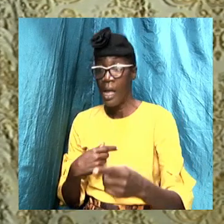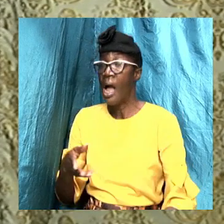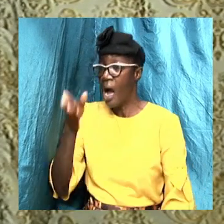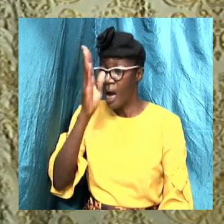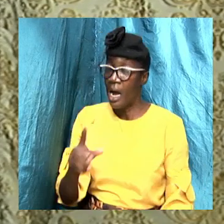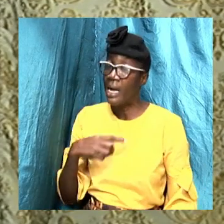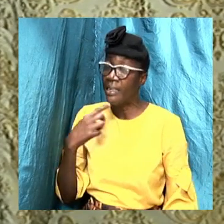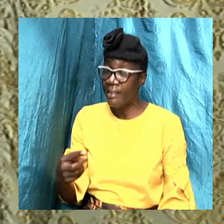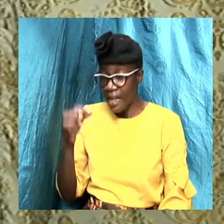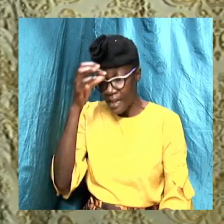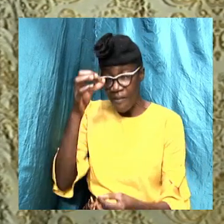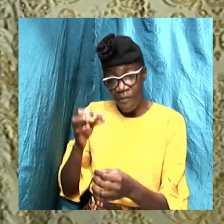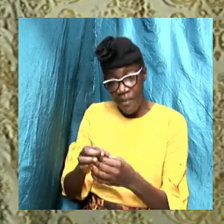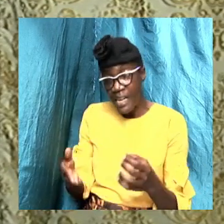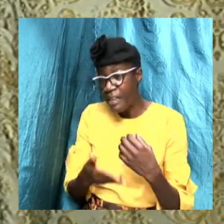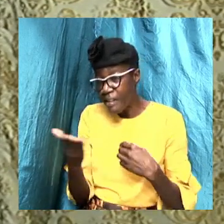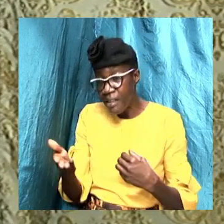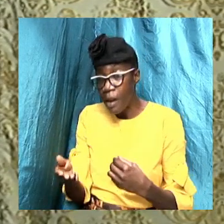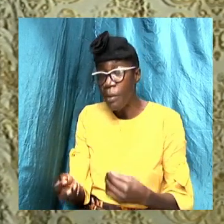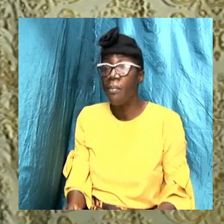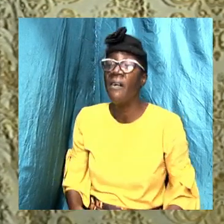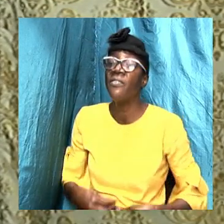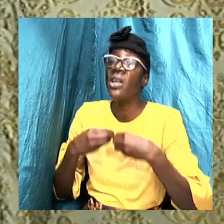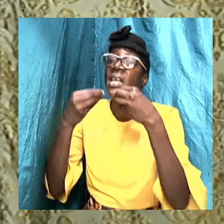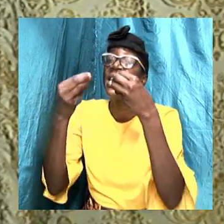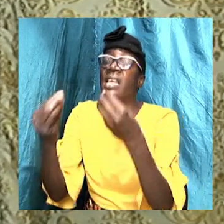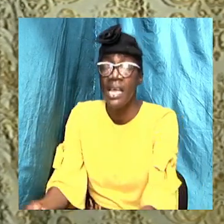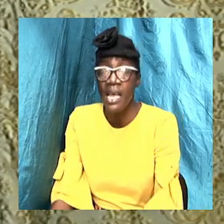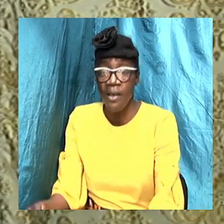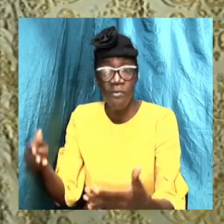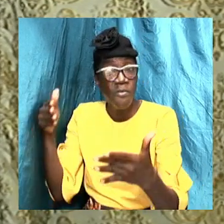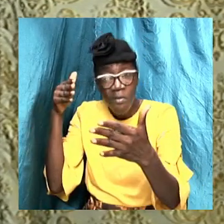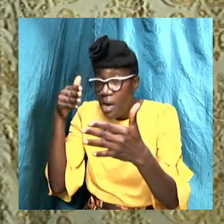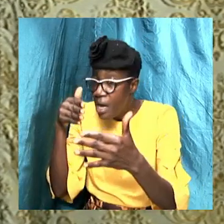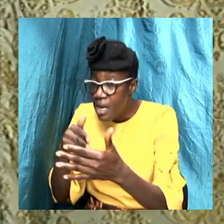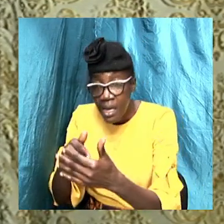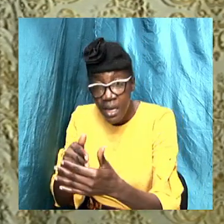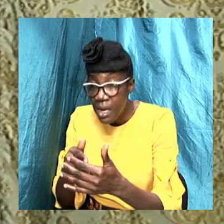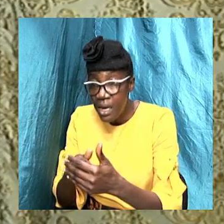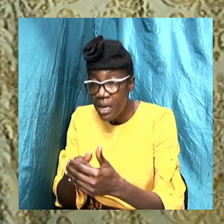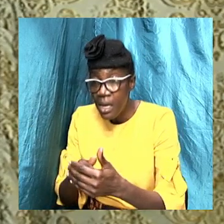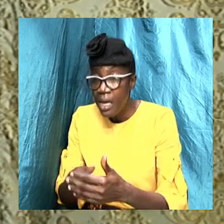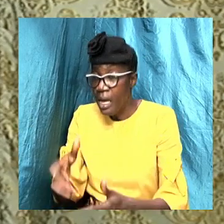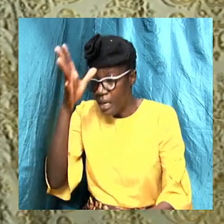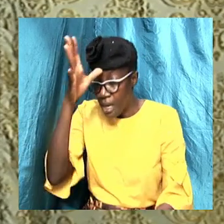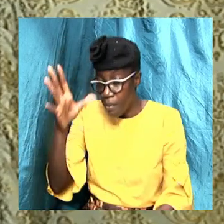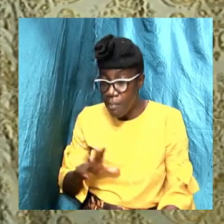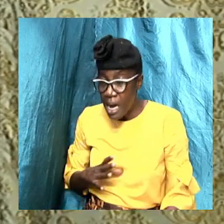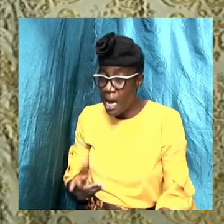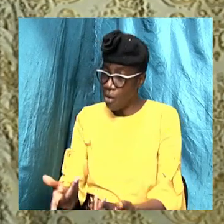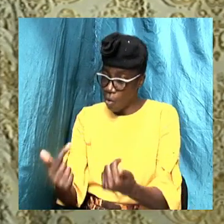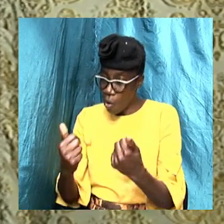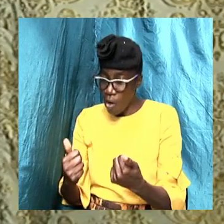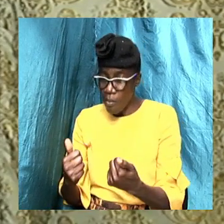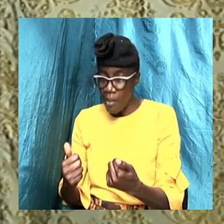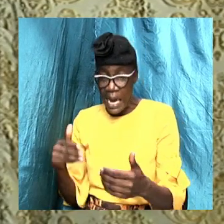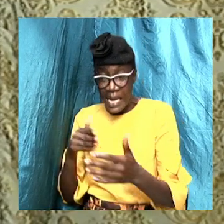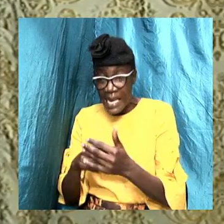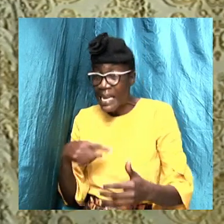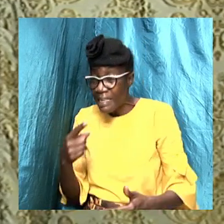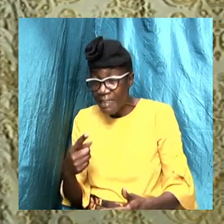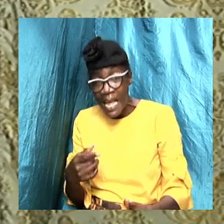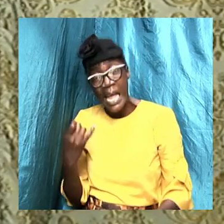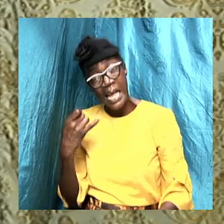it's only restitution you need to get right. And I told him and the gentleman came back to me and he said, look here, it's true you're talking?